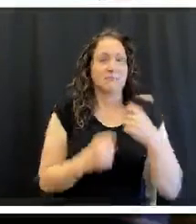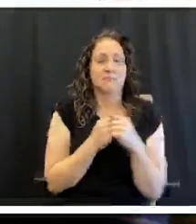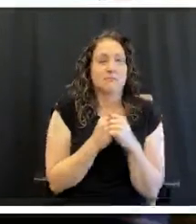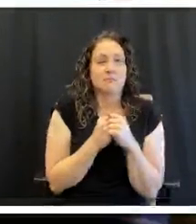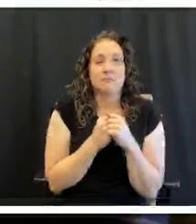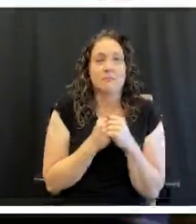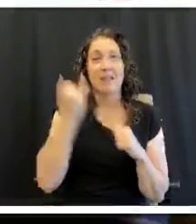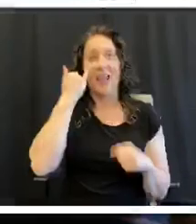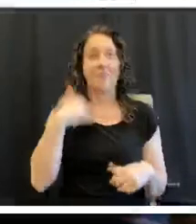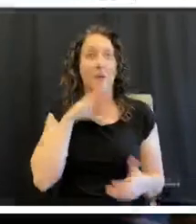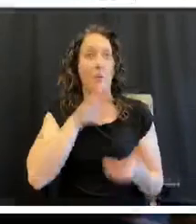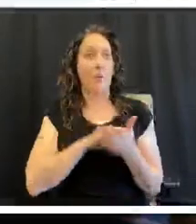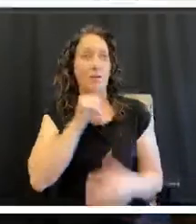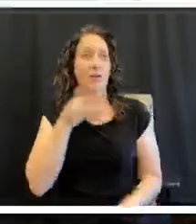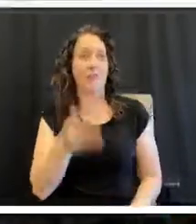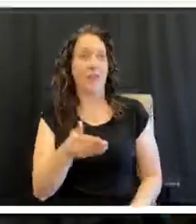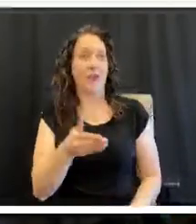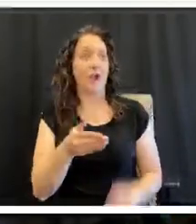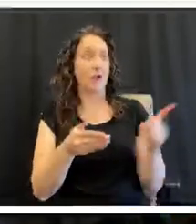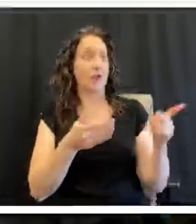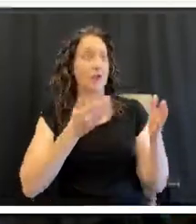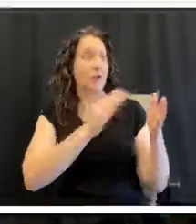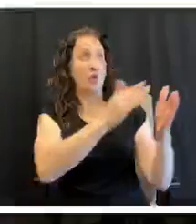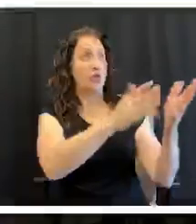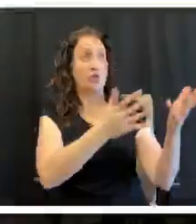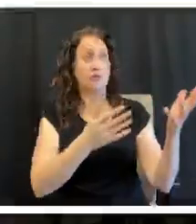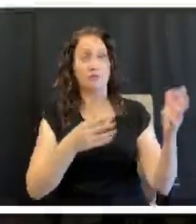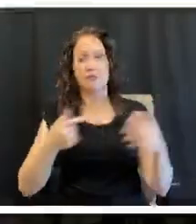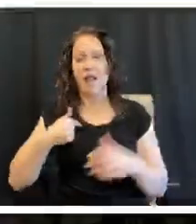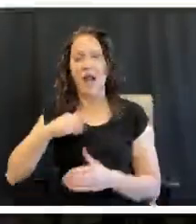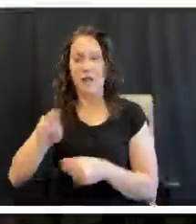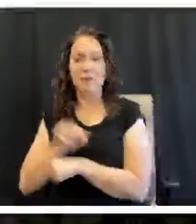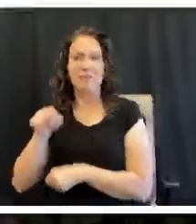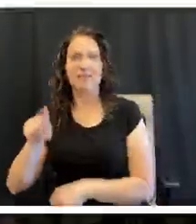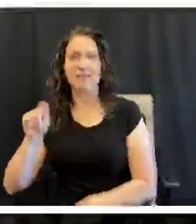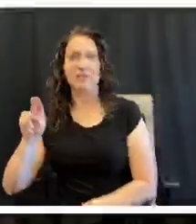Well, because she's the cook and you're the cleaner, right? Right.